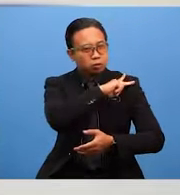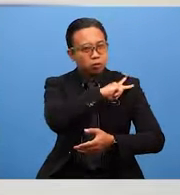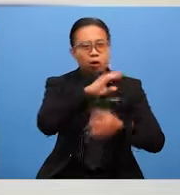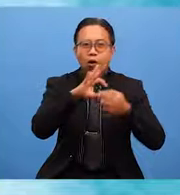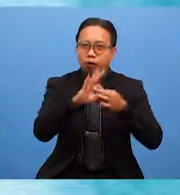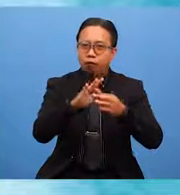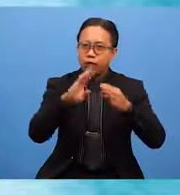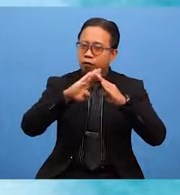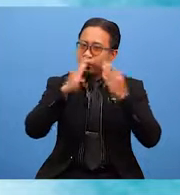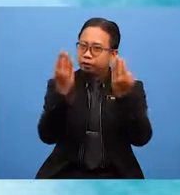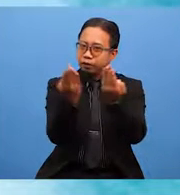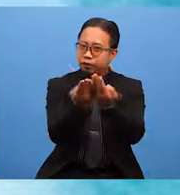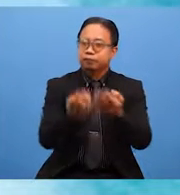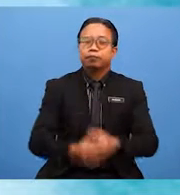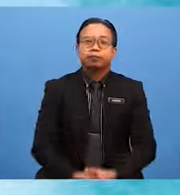society.